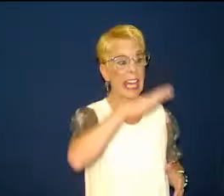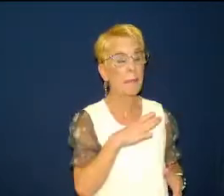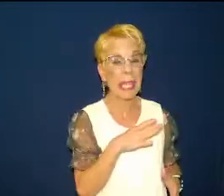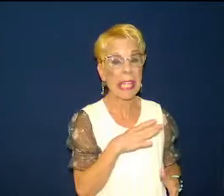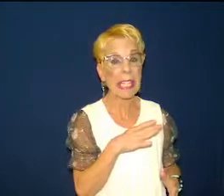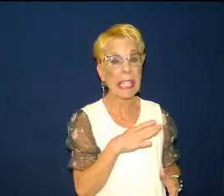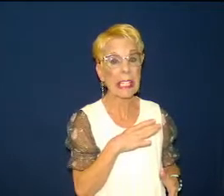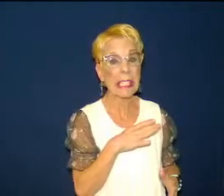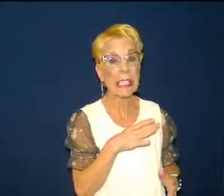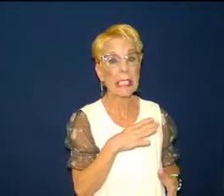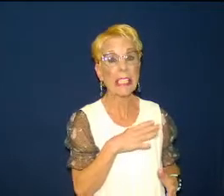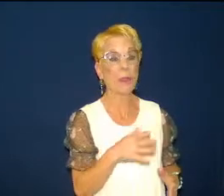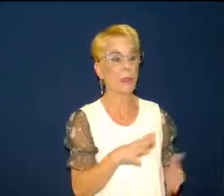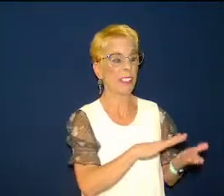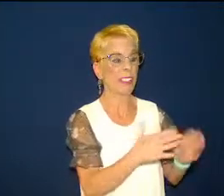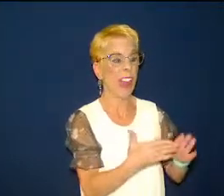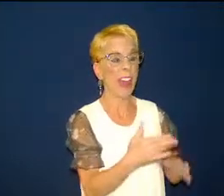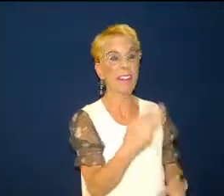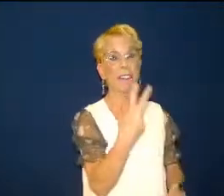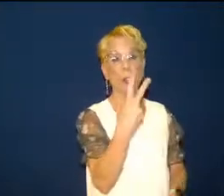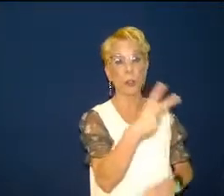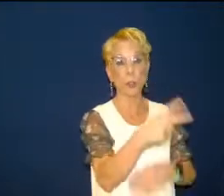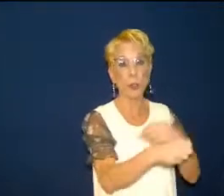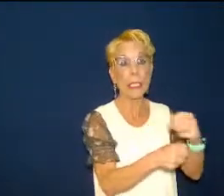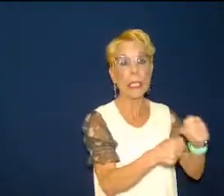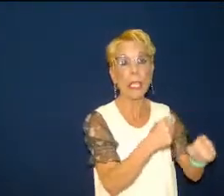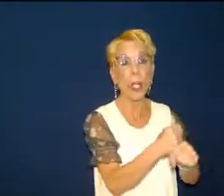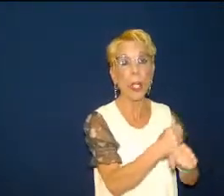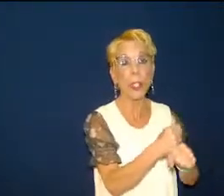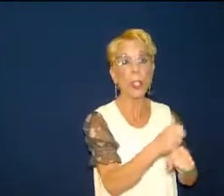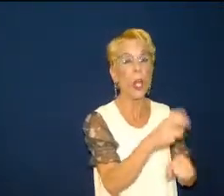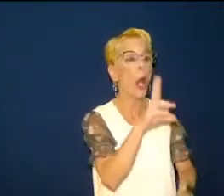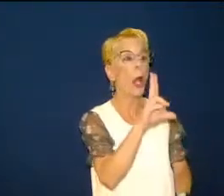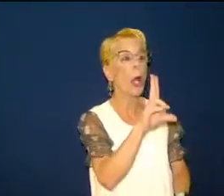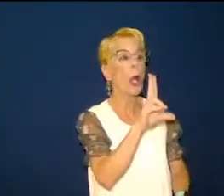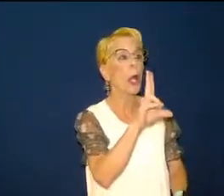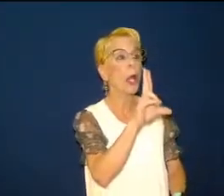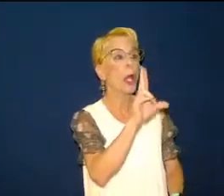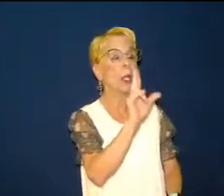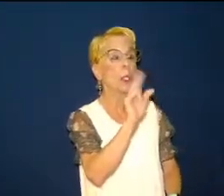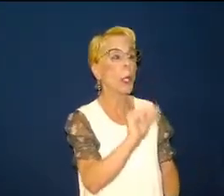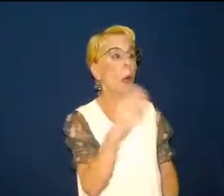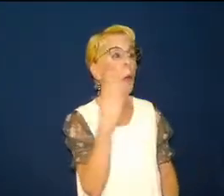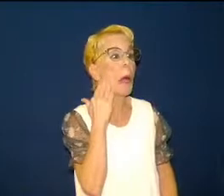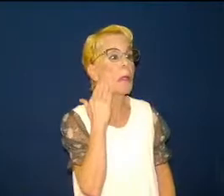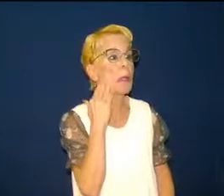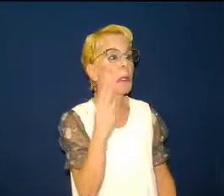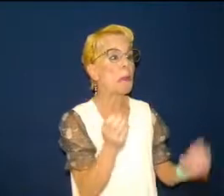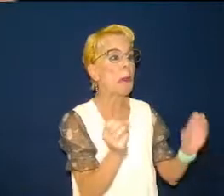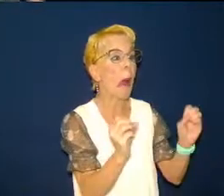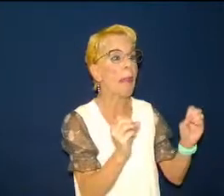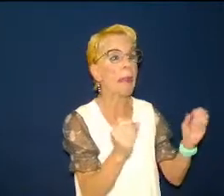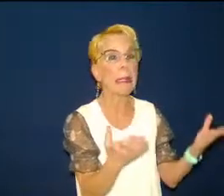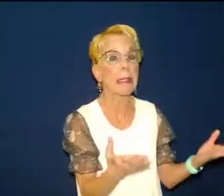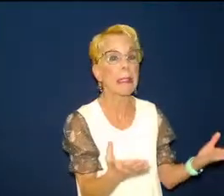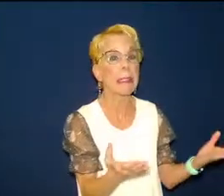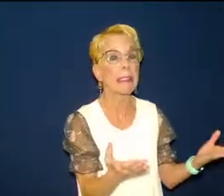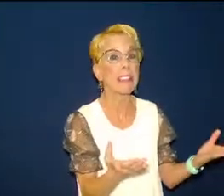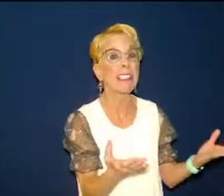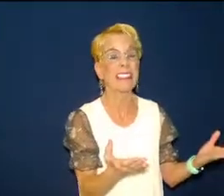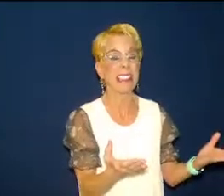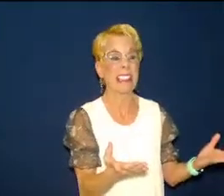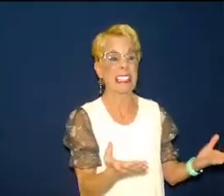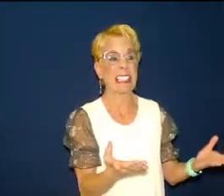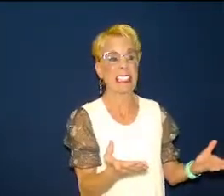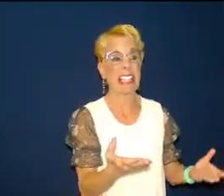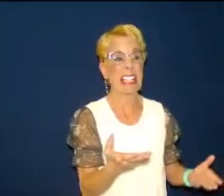about it everything else in this tidy one bedroom apartment was intact although the food in his fridge was spoiled and his wall